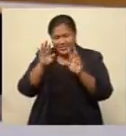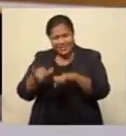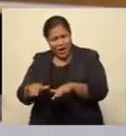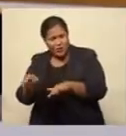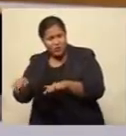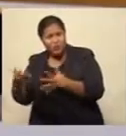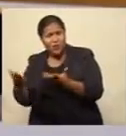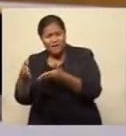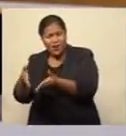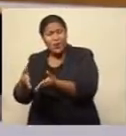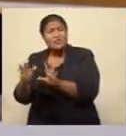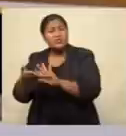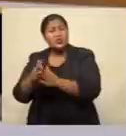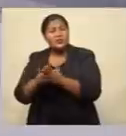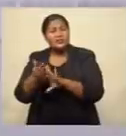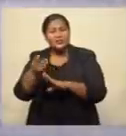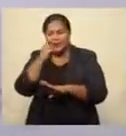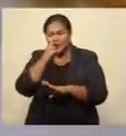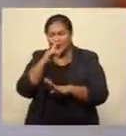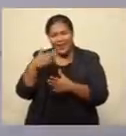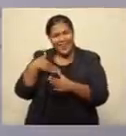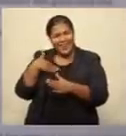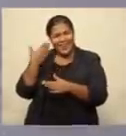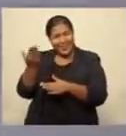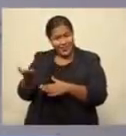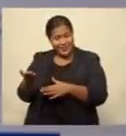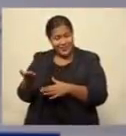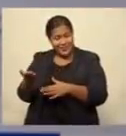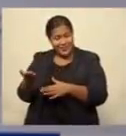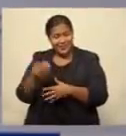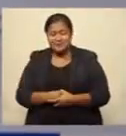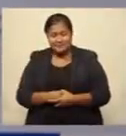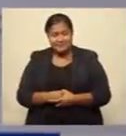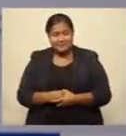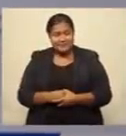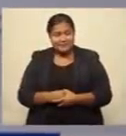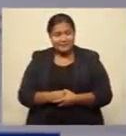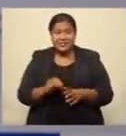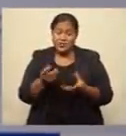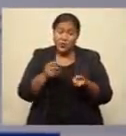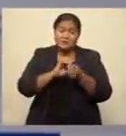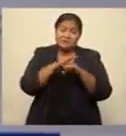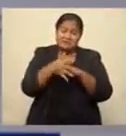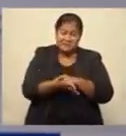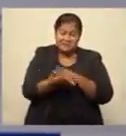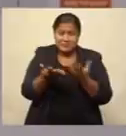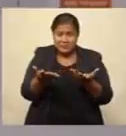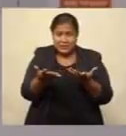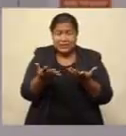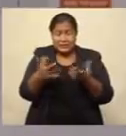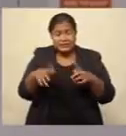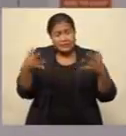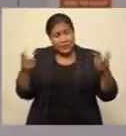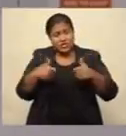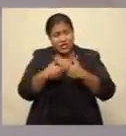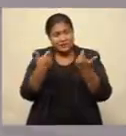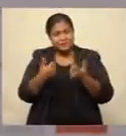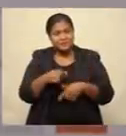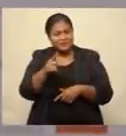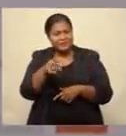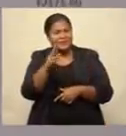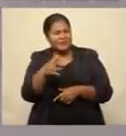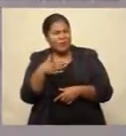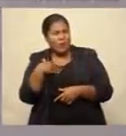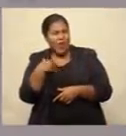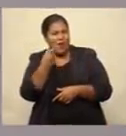and the residential areas. So with COVID, mean, it's a big challenge. This has bode well for P